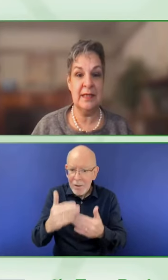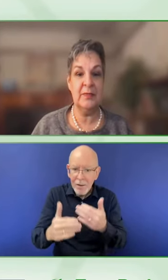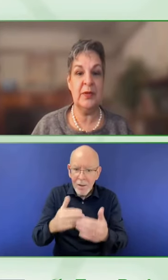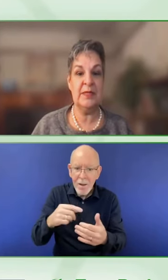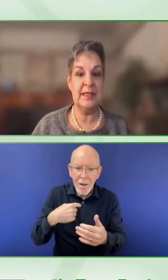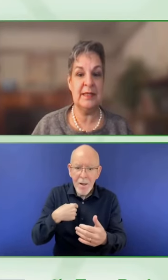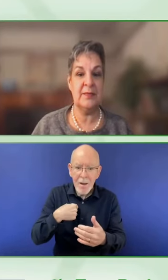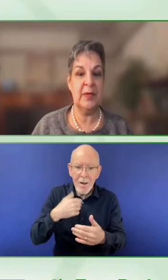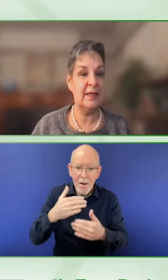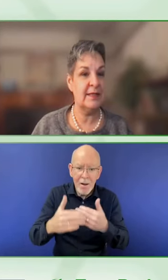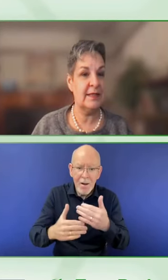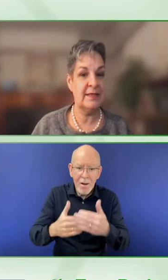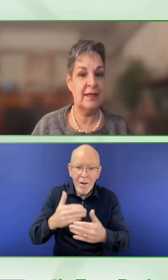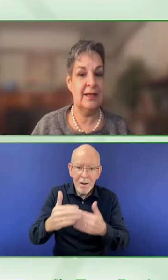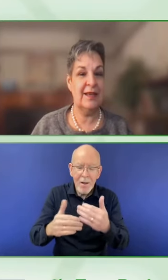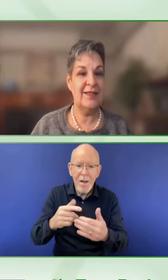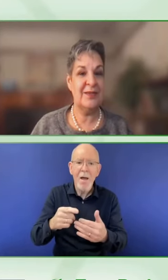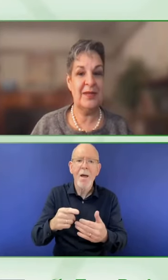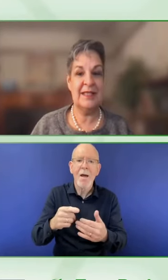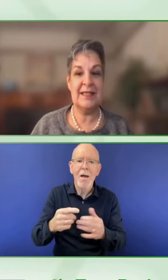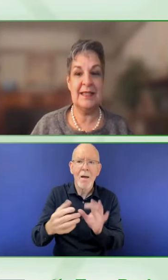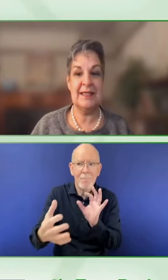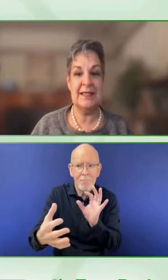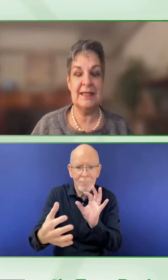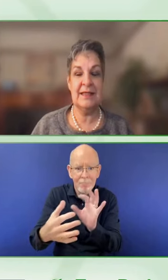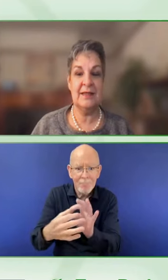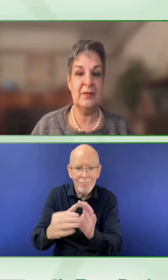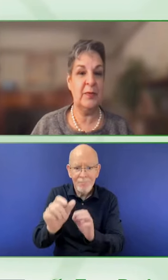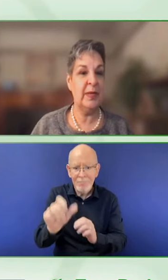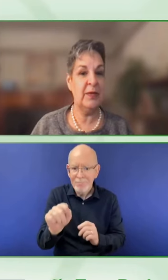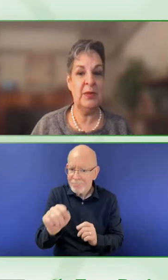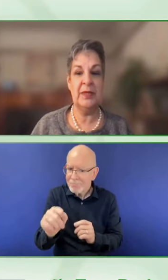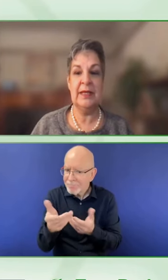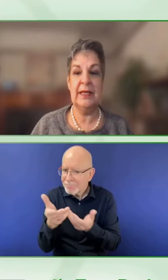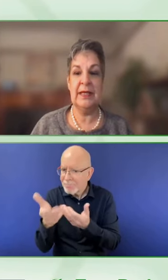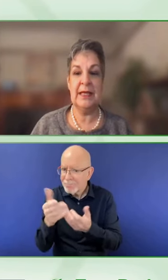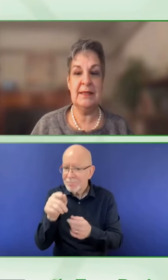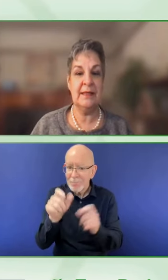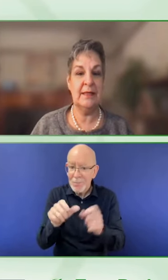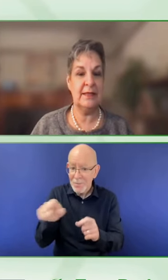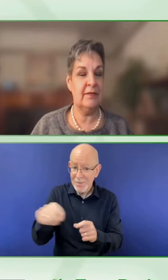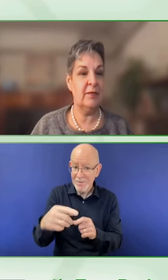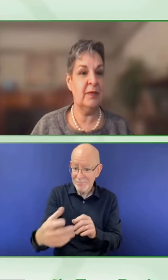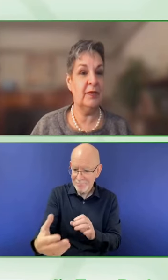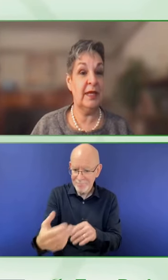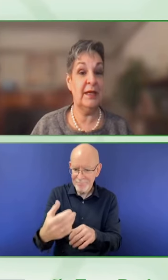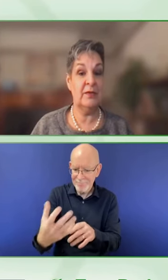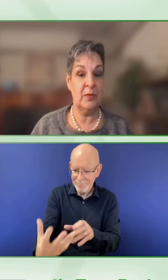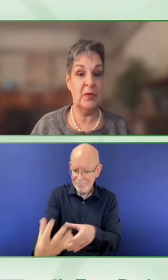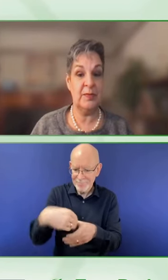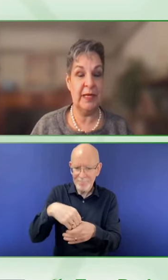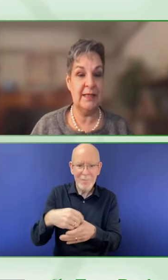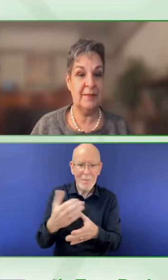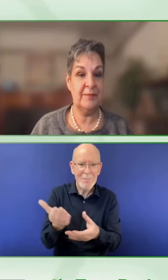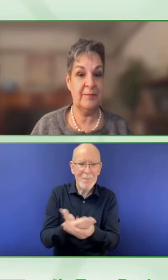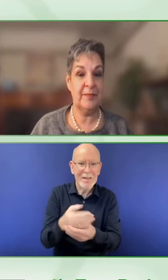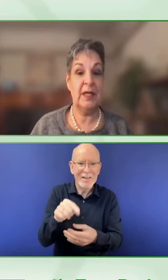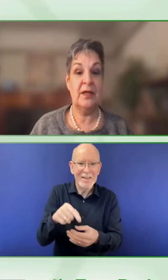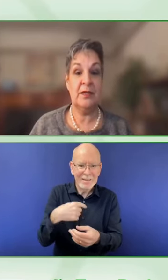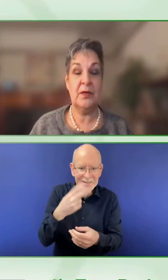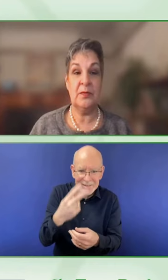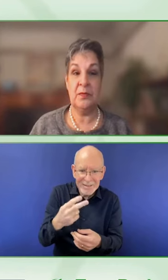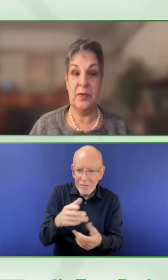existing processes and practices so that it's consistent, repeatable, easily discoverable and roles based.